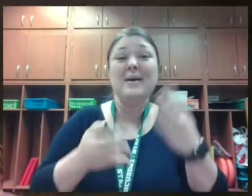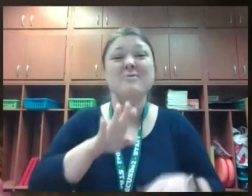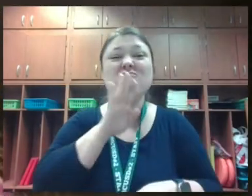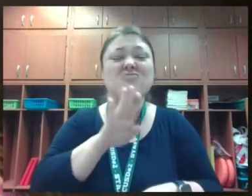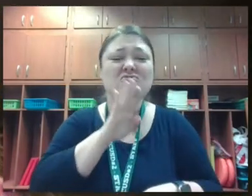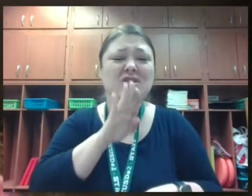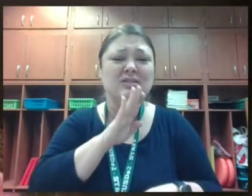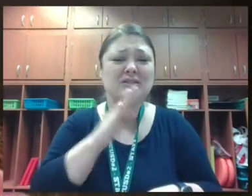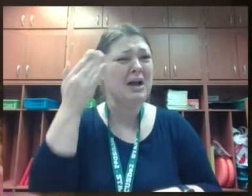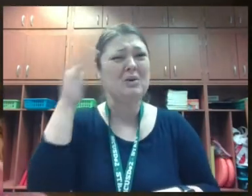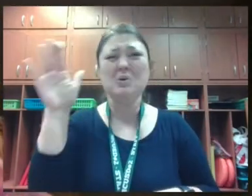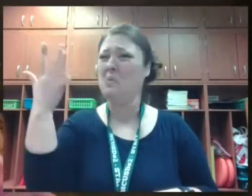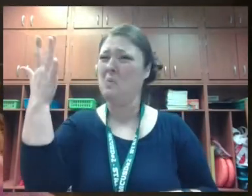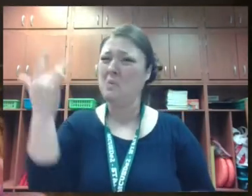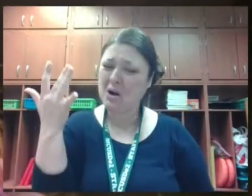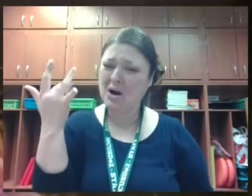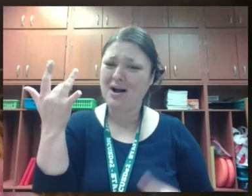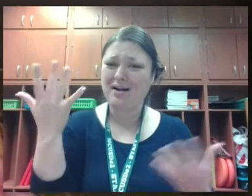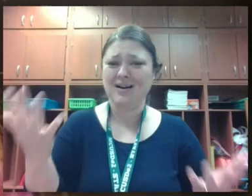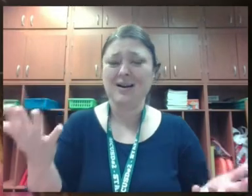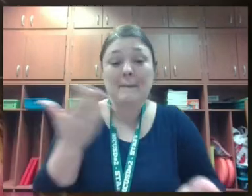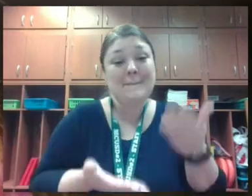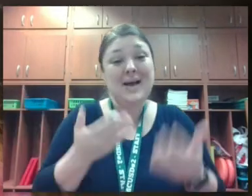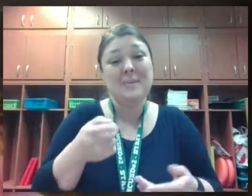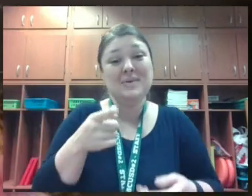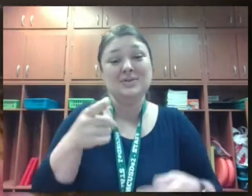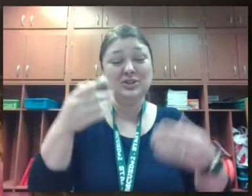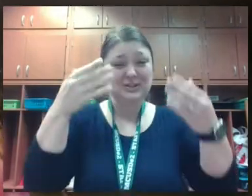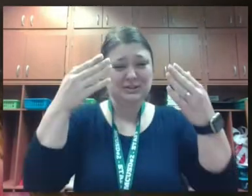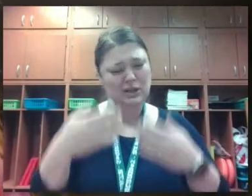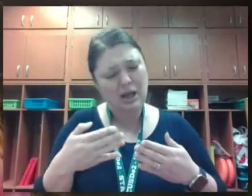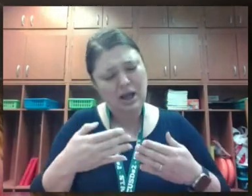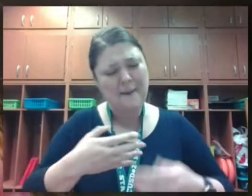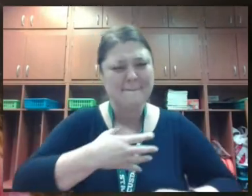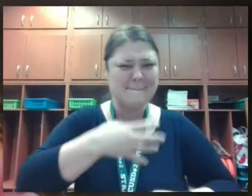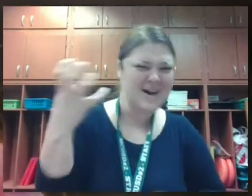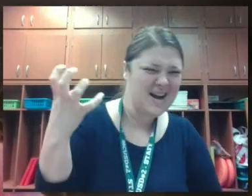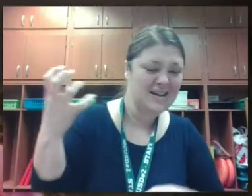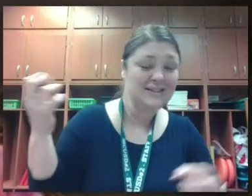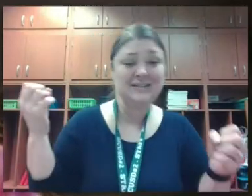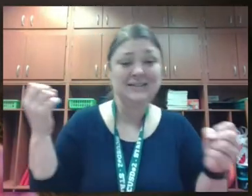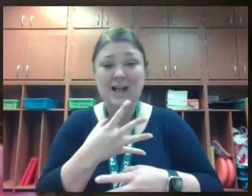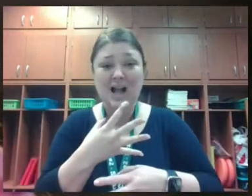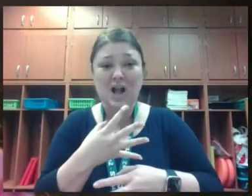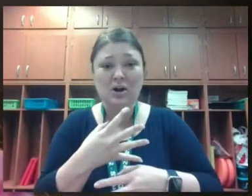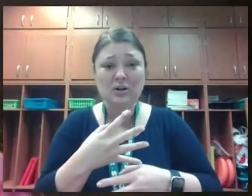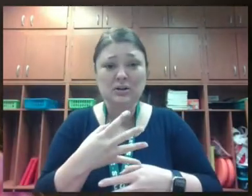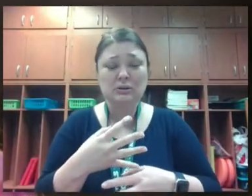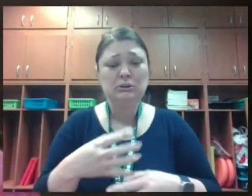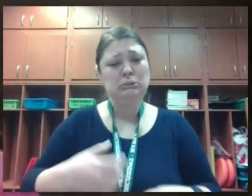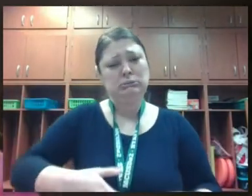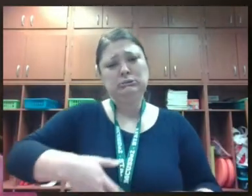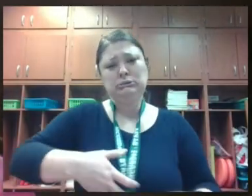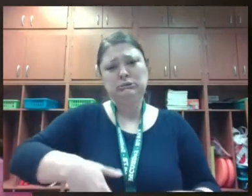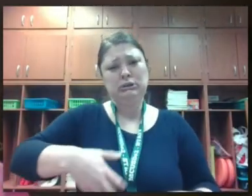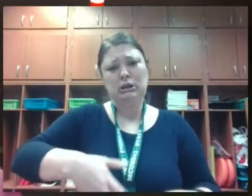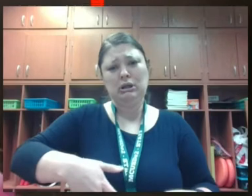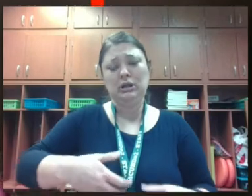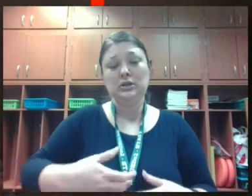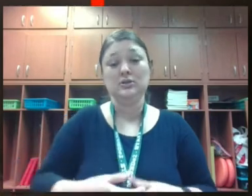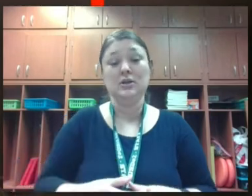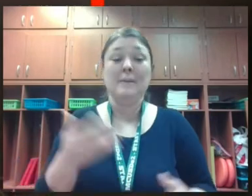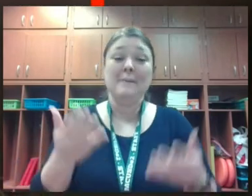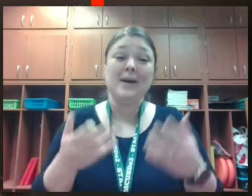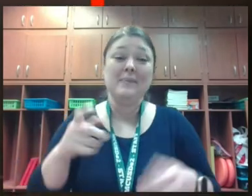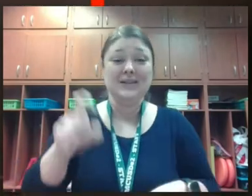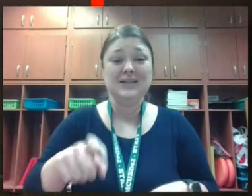to not know why maybe she's sad or mad scared or upset she just needs to take a